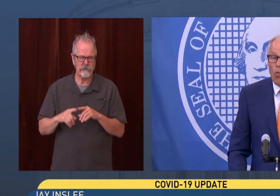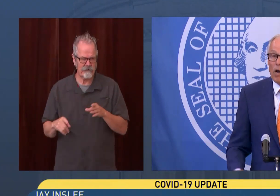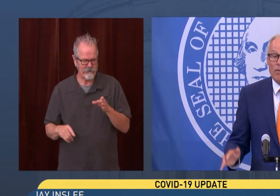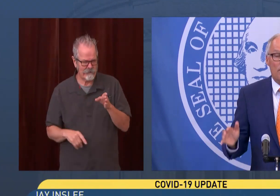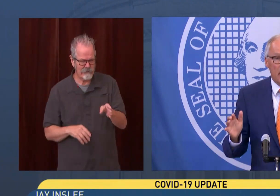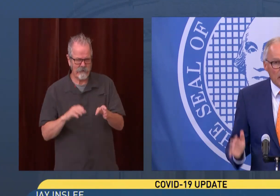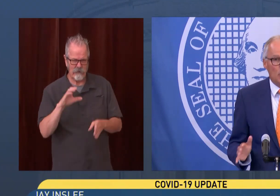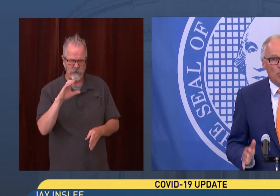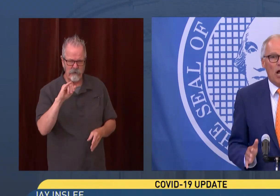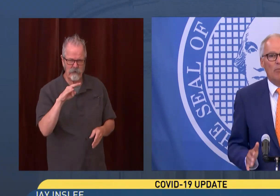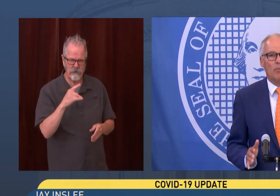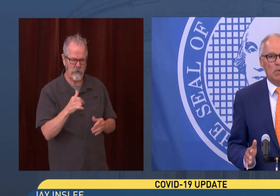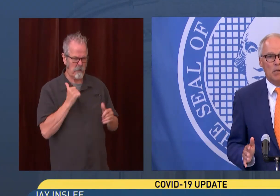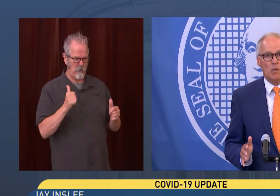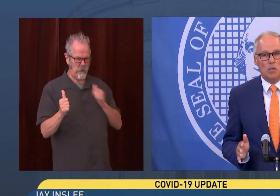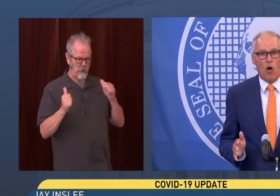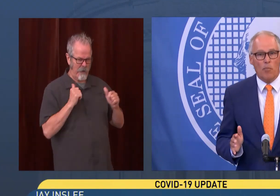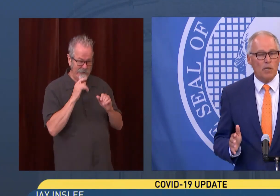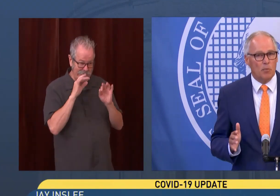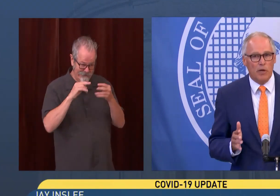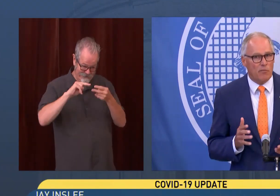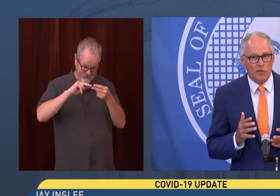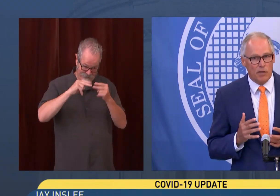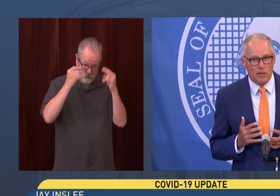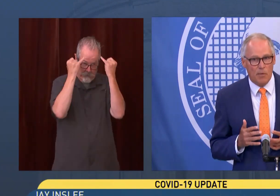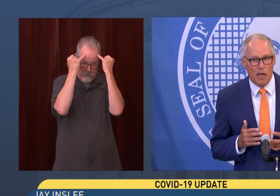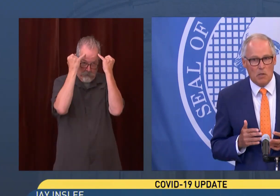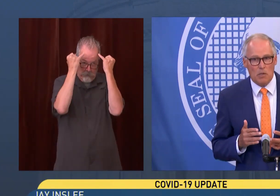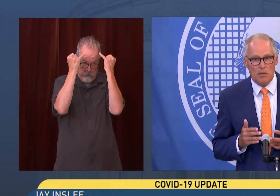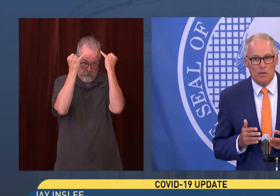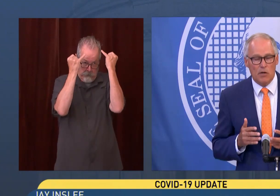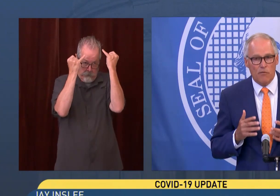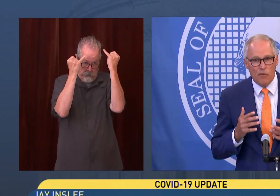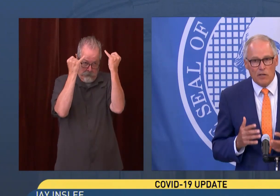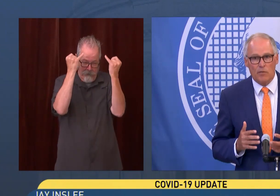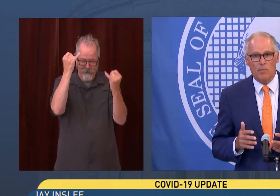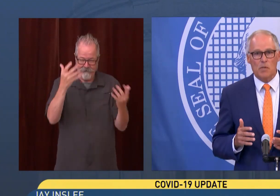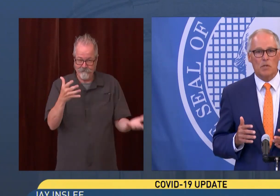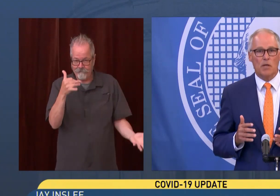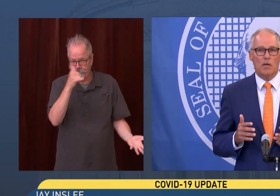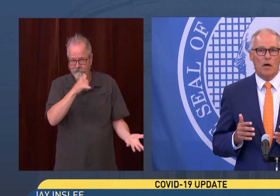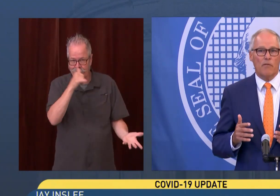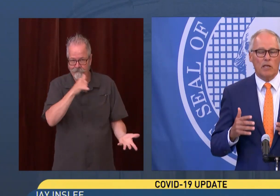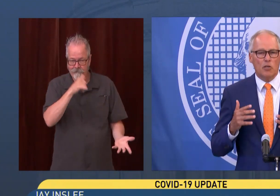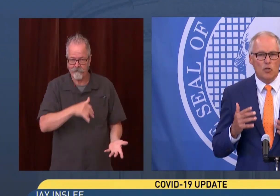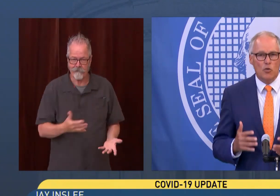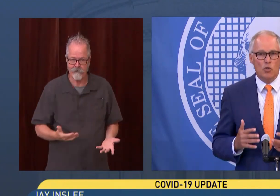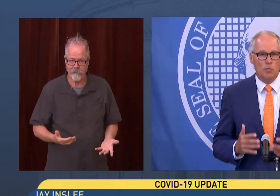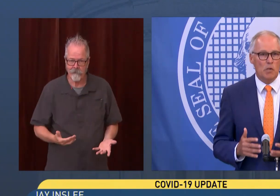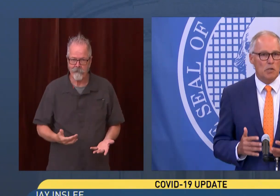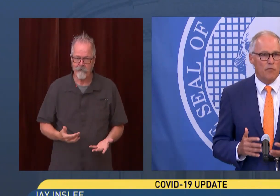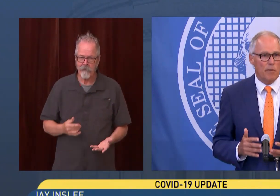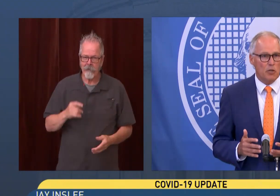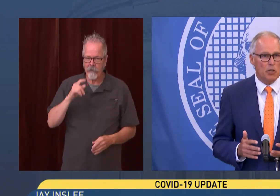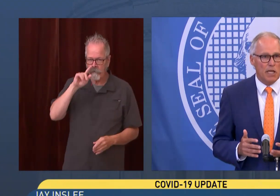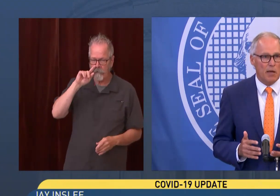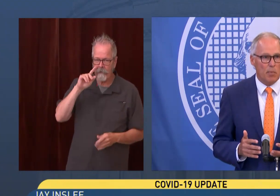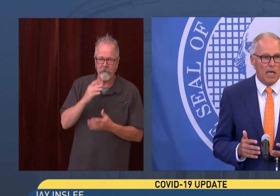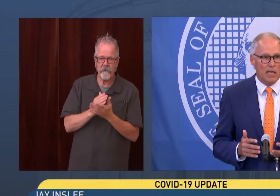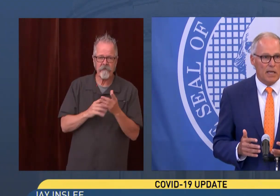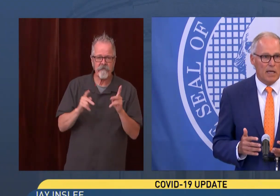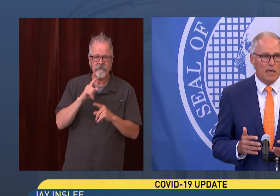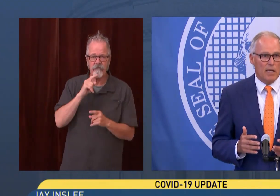Well, one of the major problems is our people have been victimized. They are victims of a huge misinformation